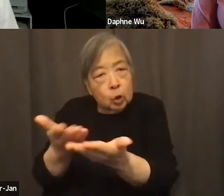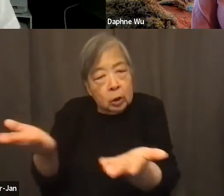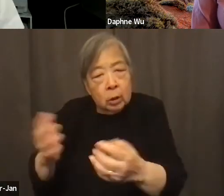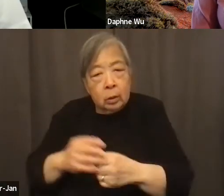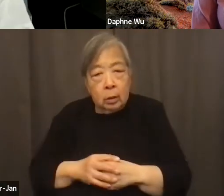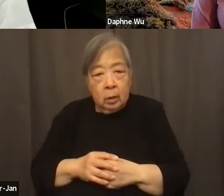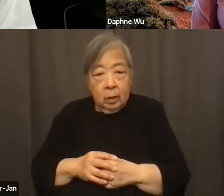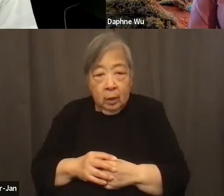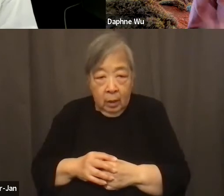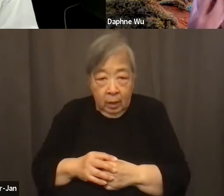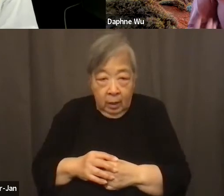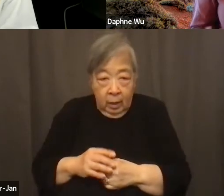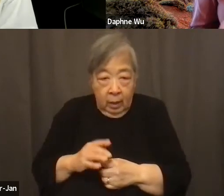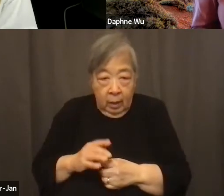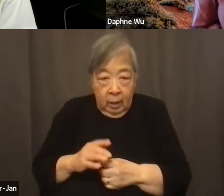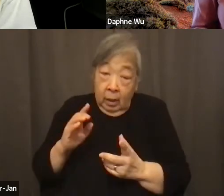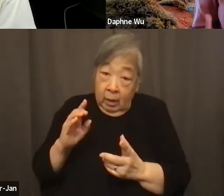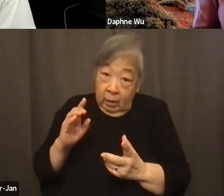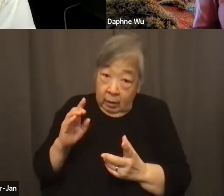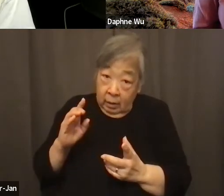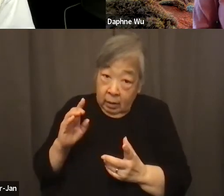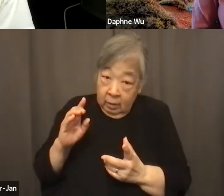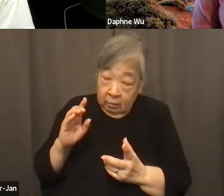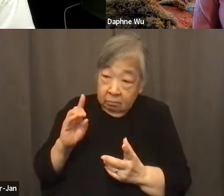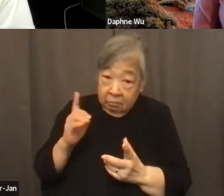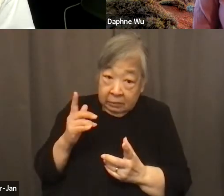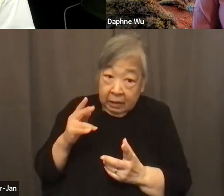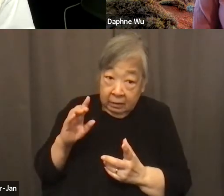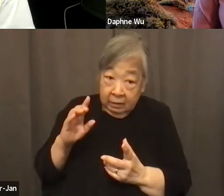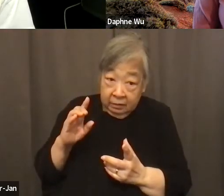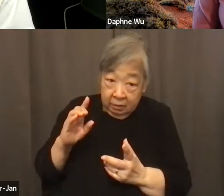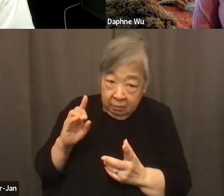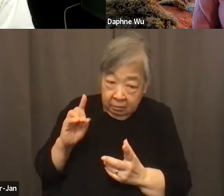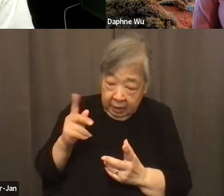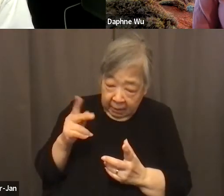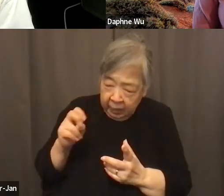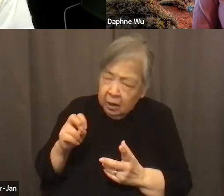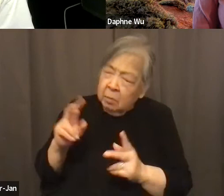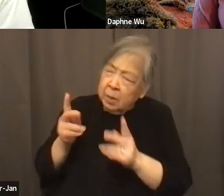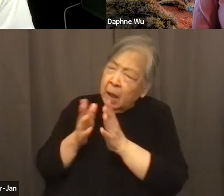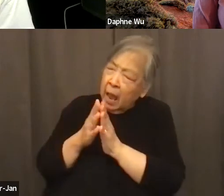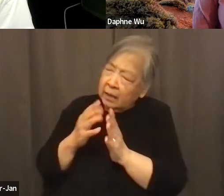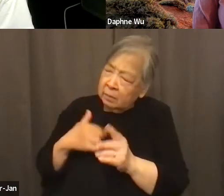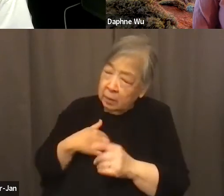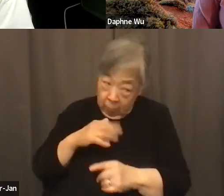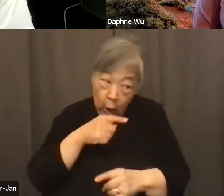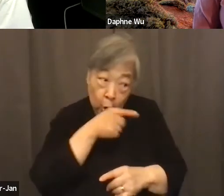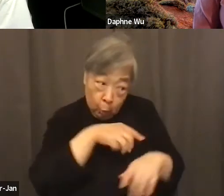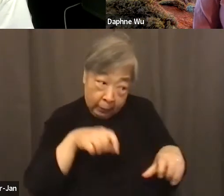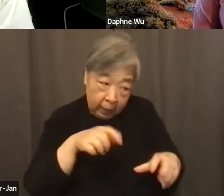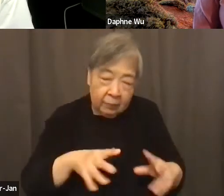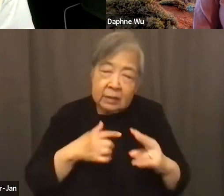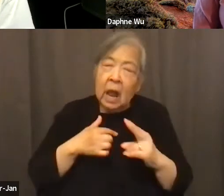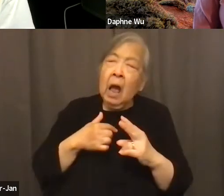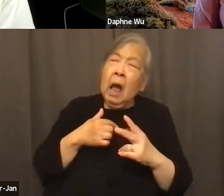like people have asked, are you an activist? And I am a reluctant activist. I think that's how